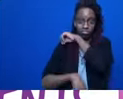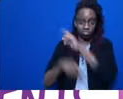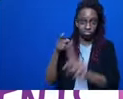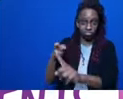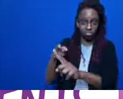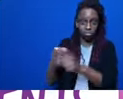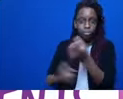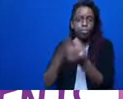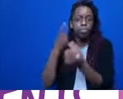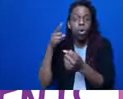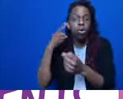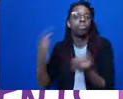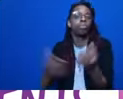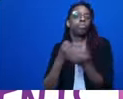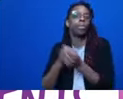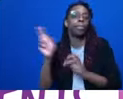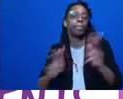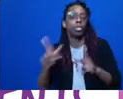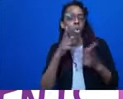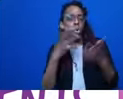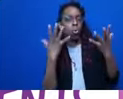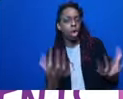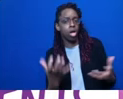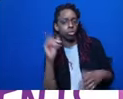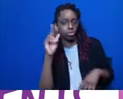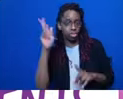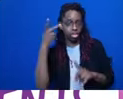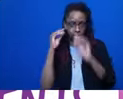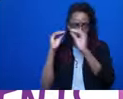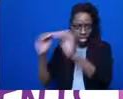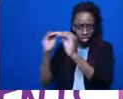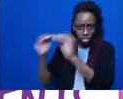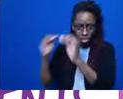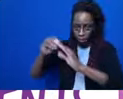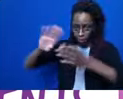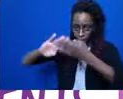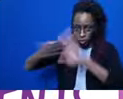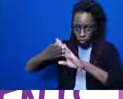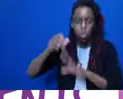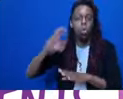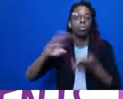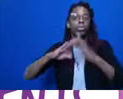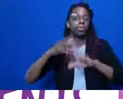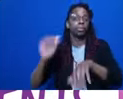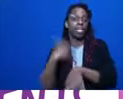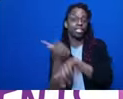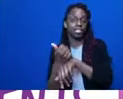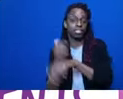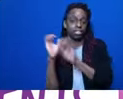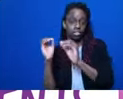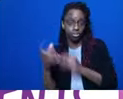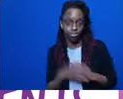education in their communities or community-based education. Okay, we're going to swap interpreters. Thank you.